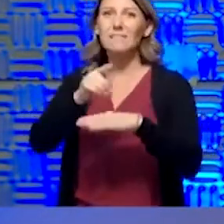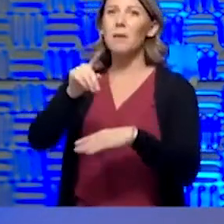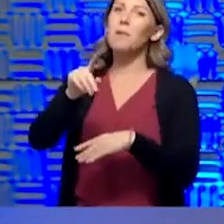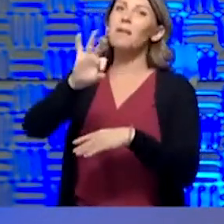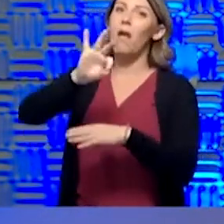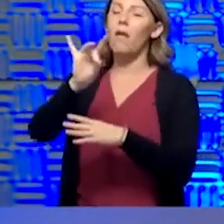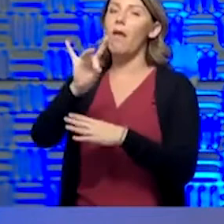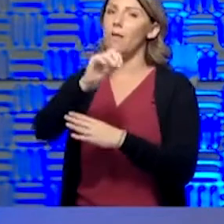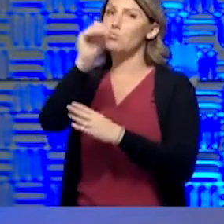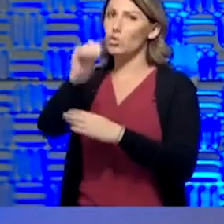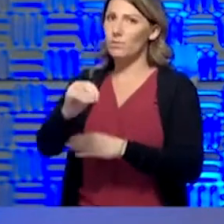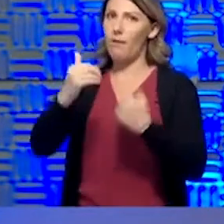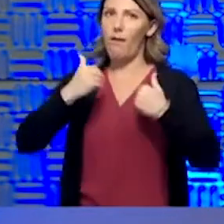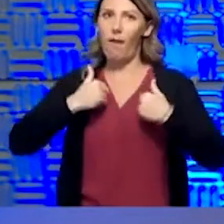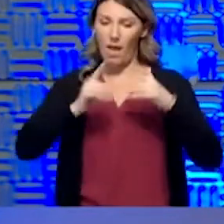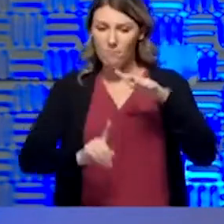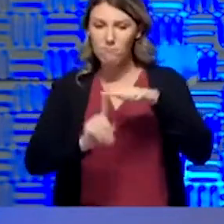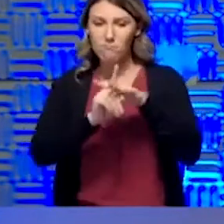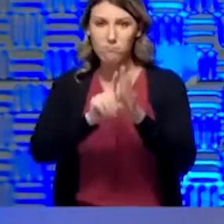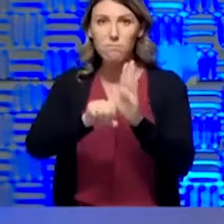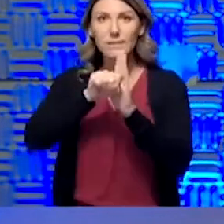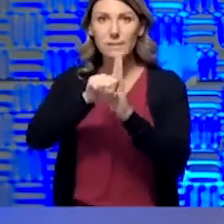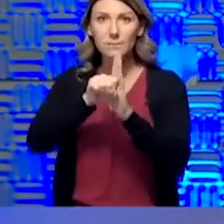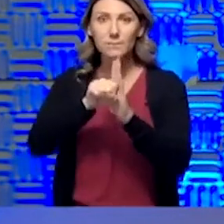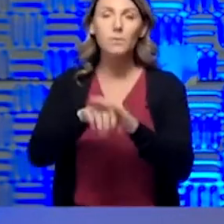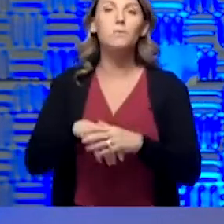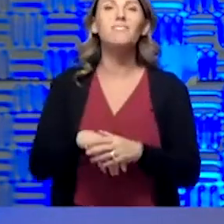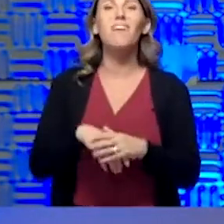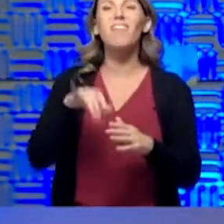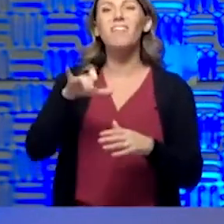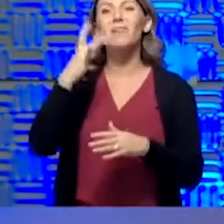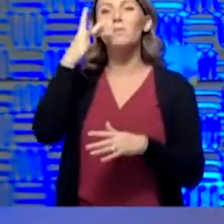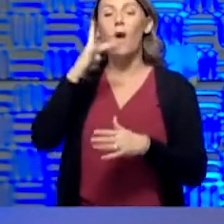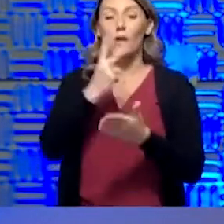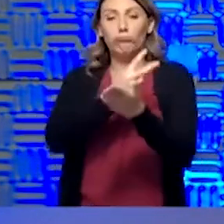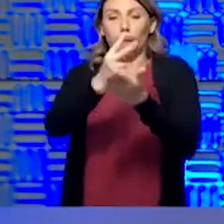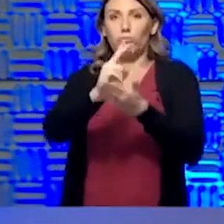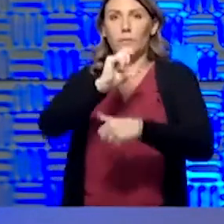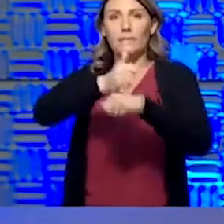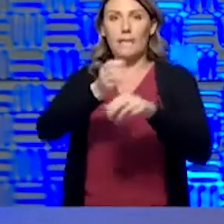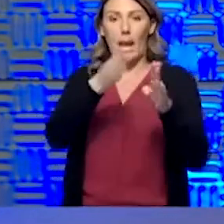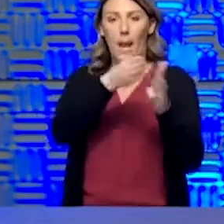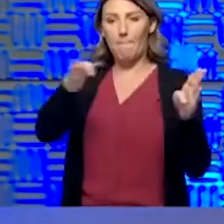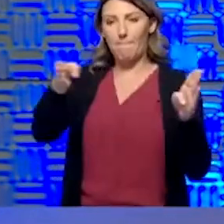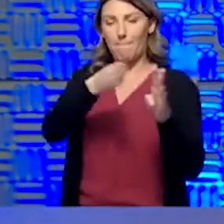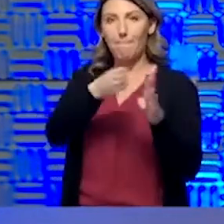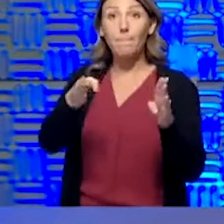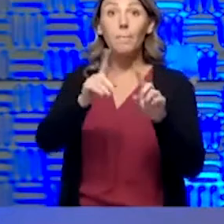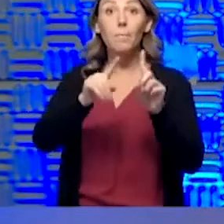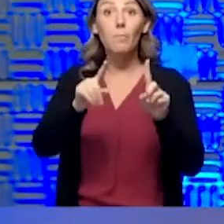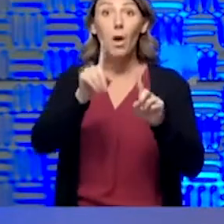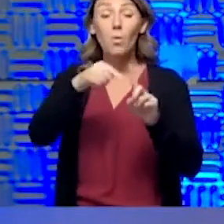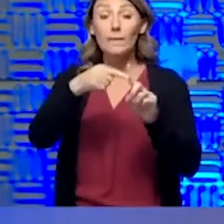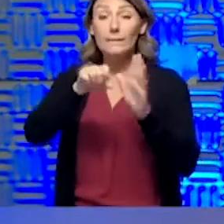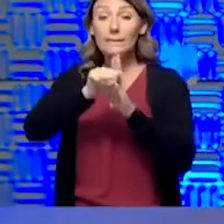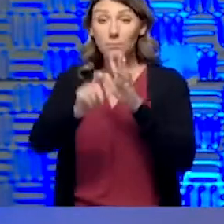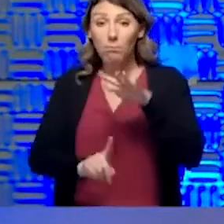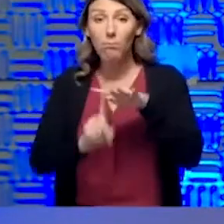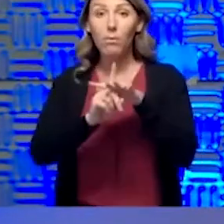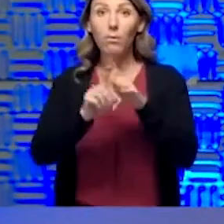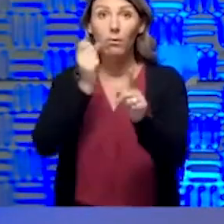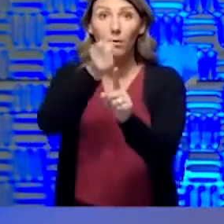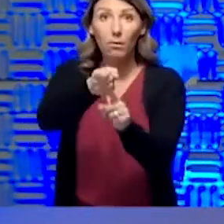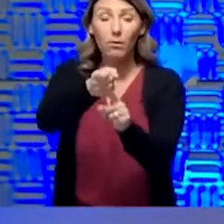symptoms. So, that's why the two weeks is there for the incubation period. But certainly we know that once you do have symptoms, many